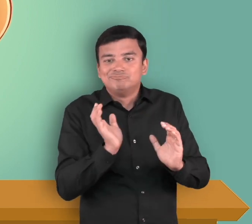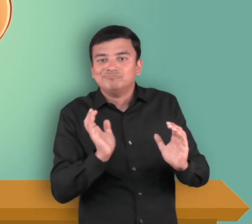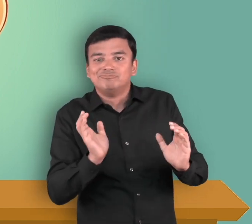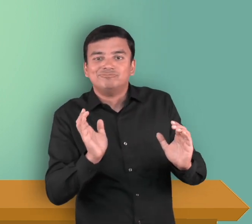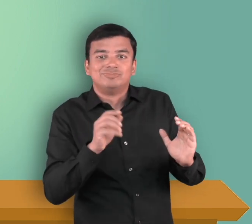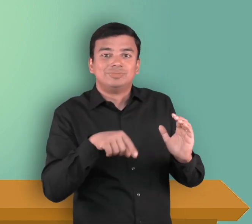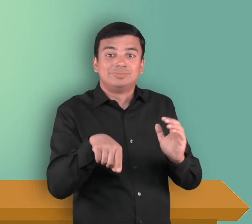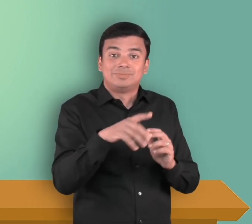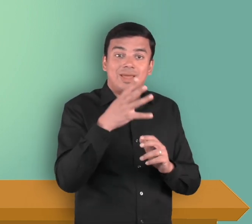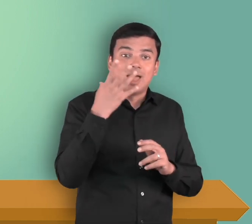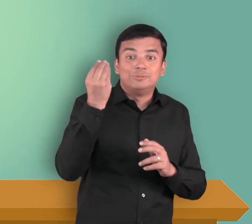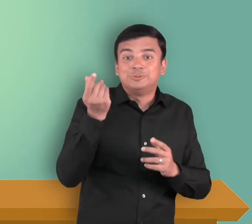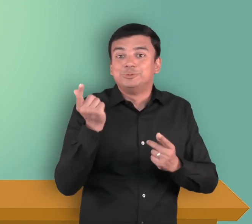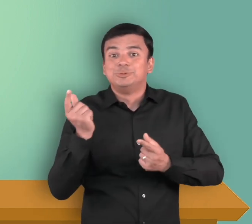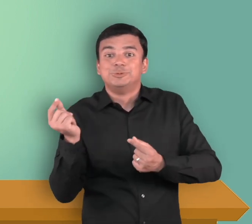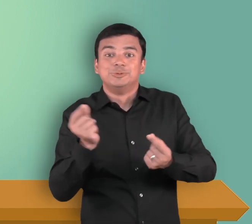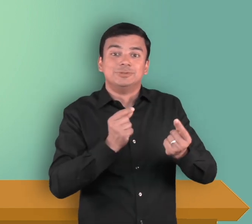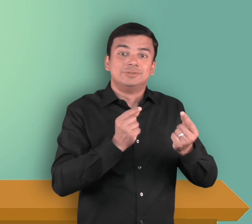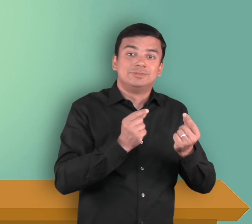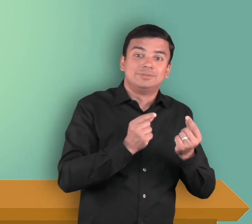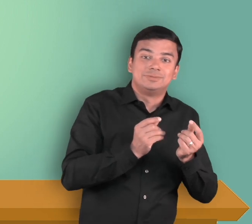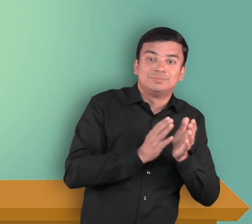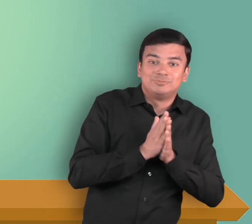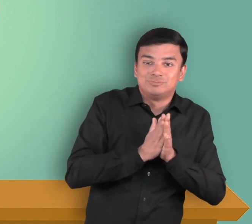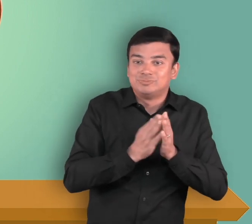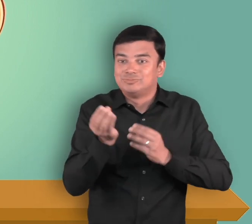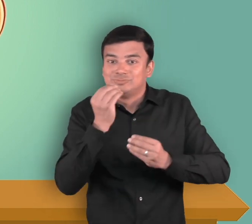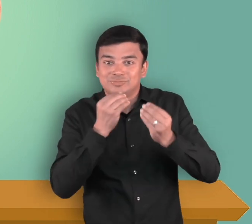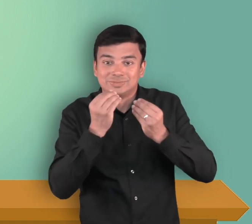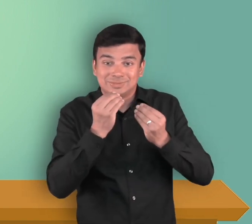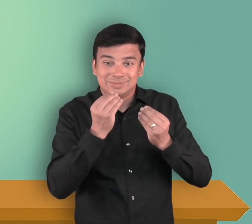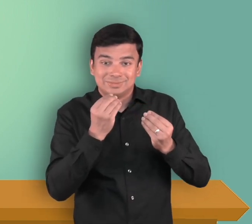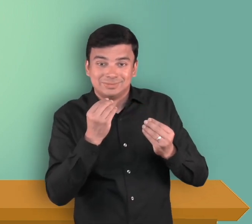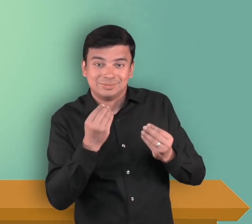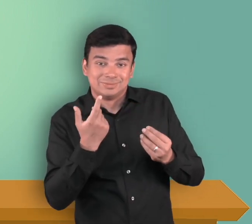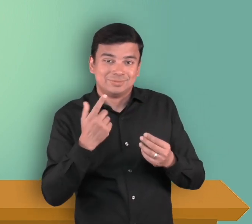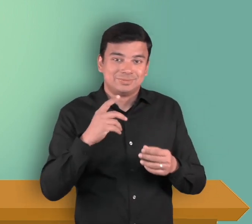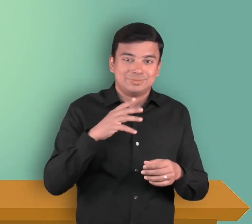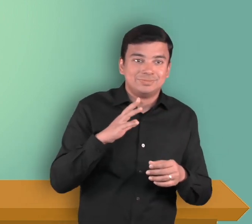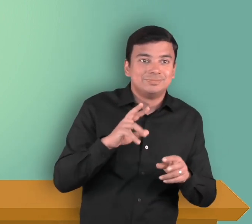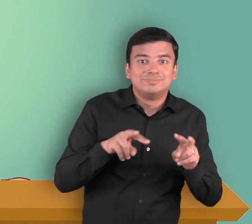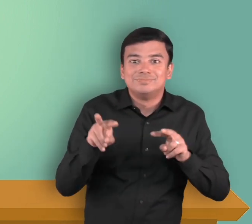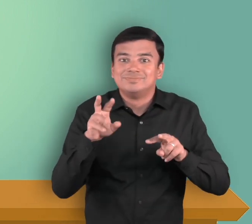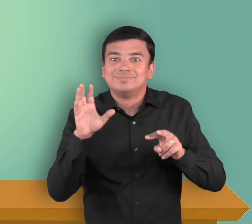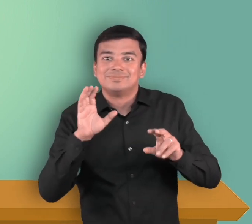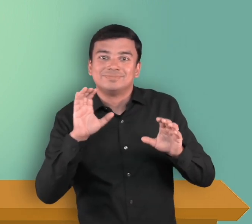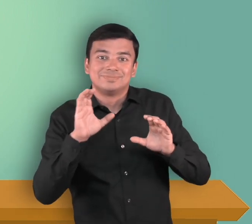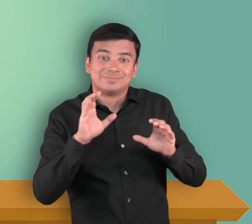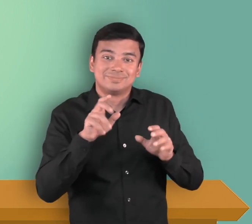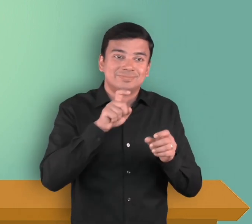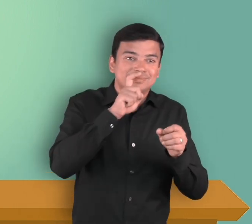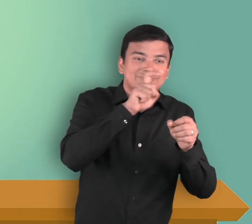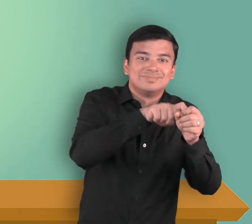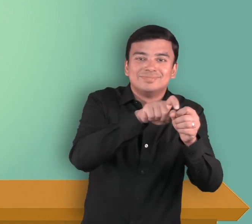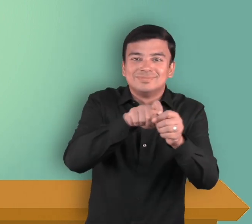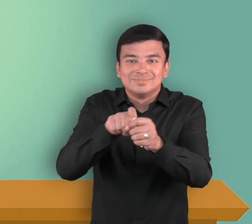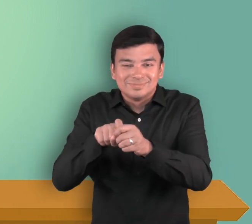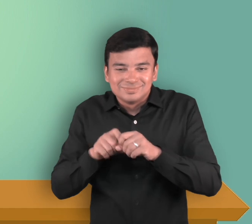While it seems like a great way to make them disappear, you should avoid it at all costs.